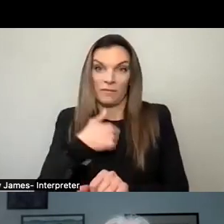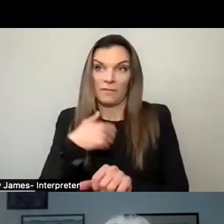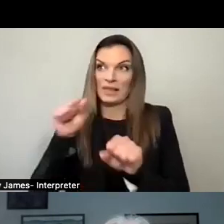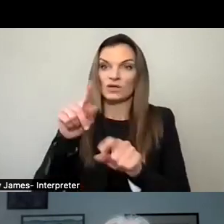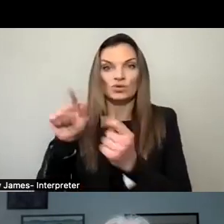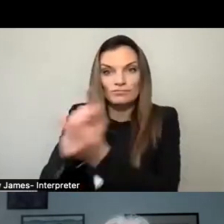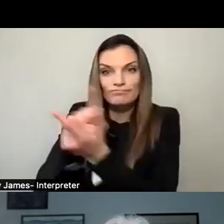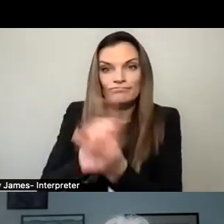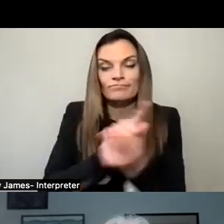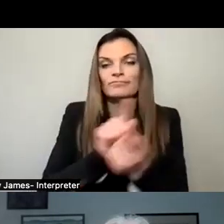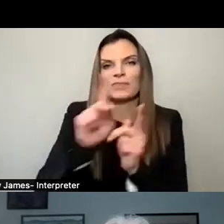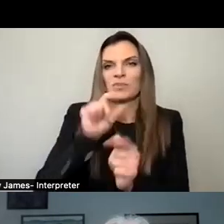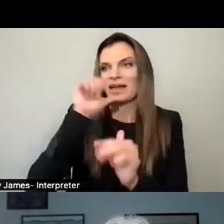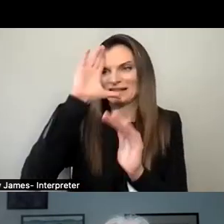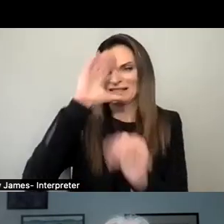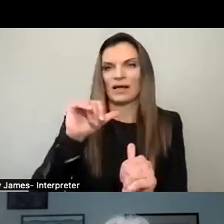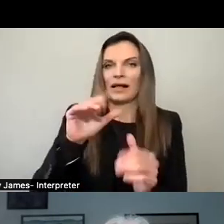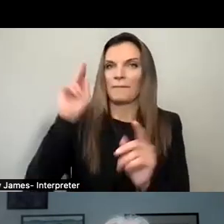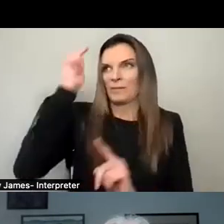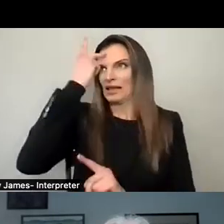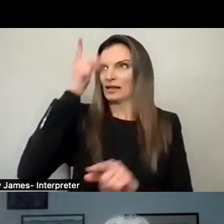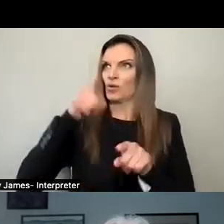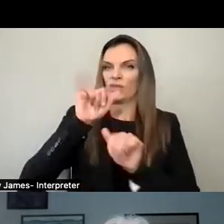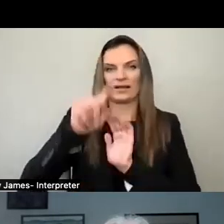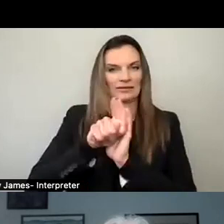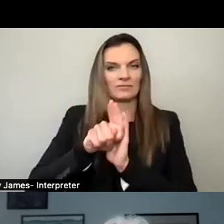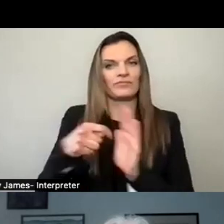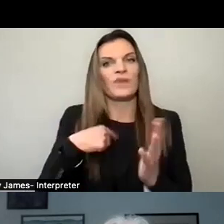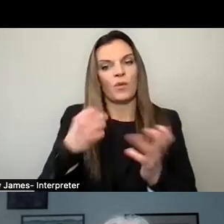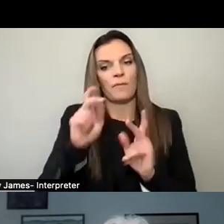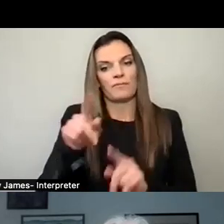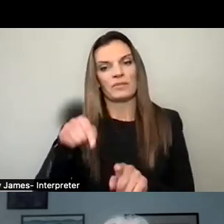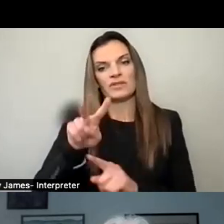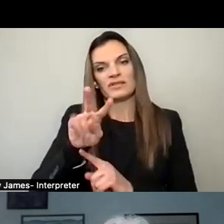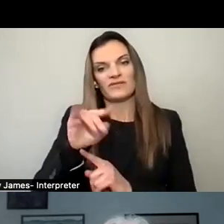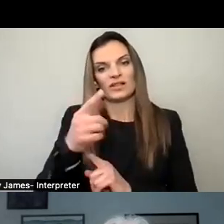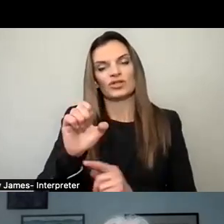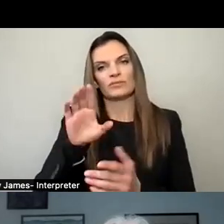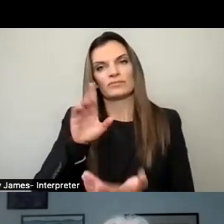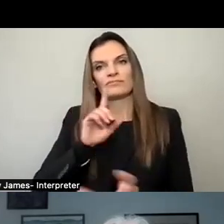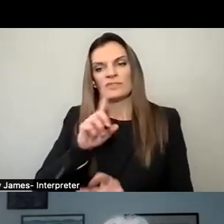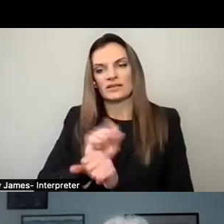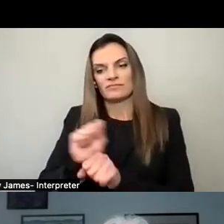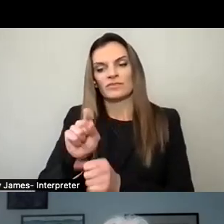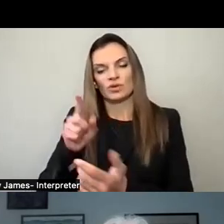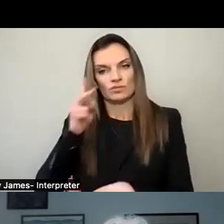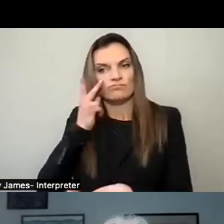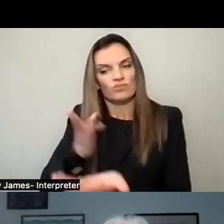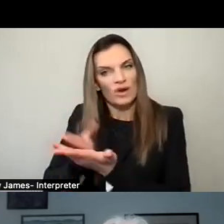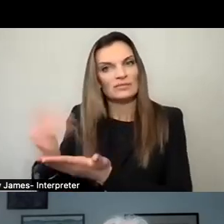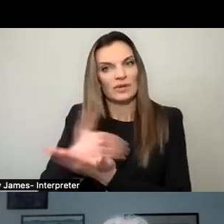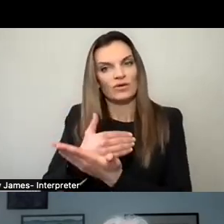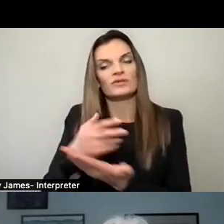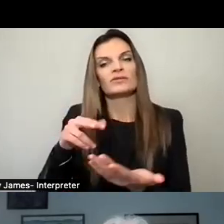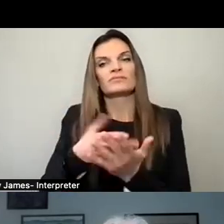to people because I'm not expecting that political message. I want people in the village to be transparent. That transparency goes to elections.